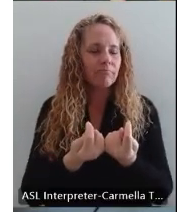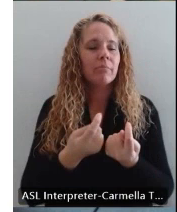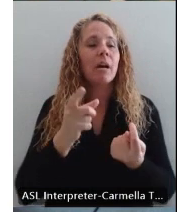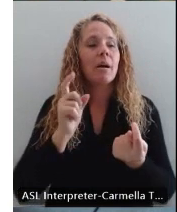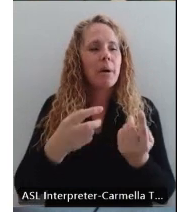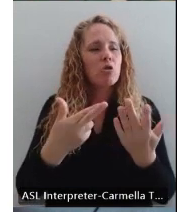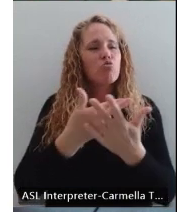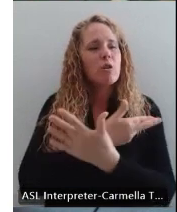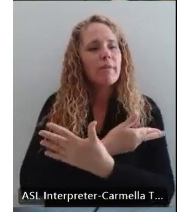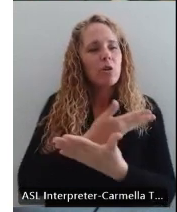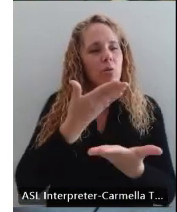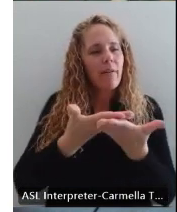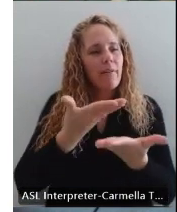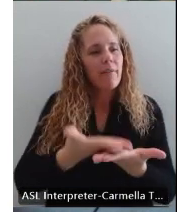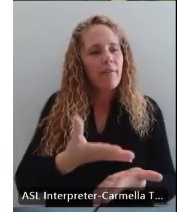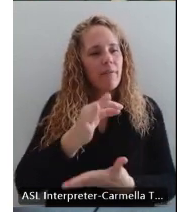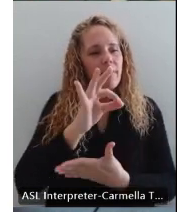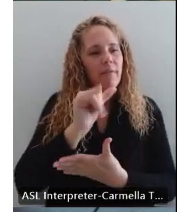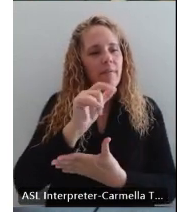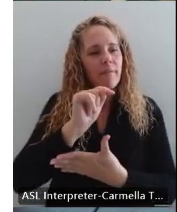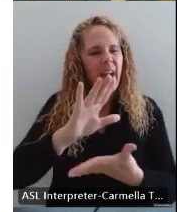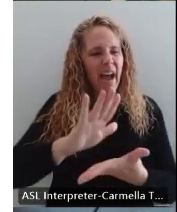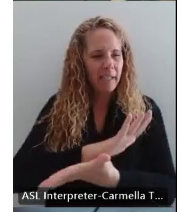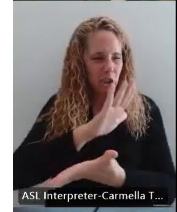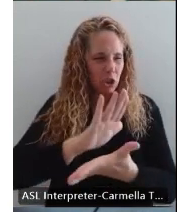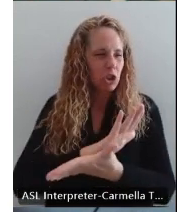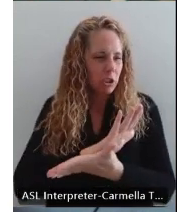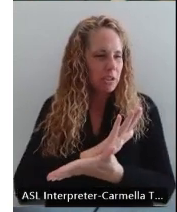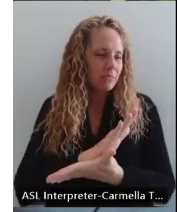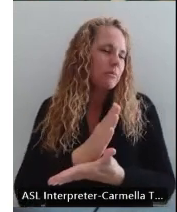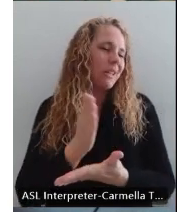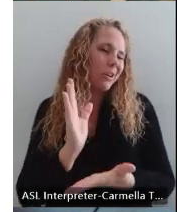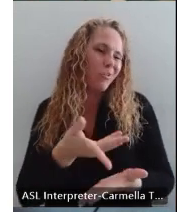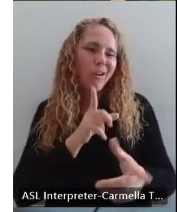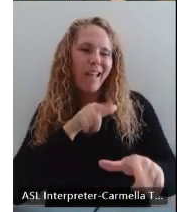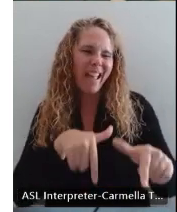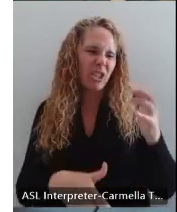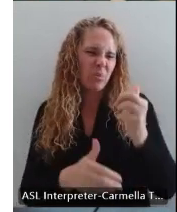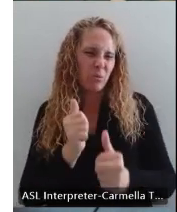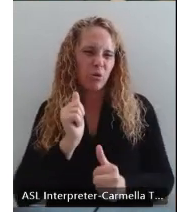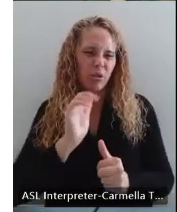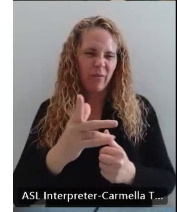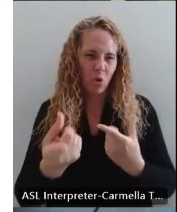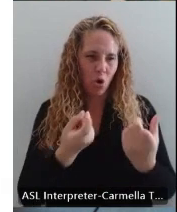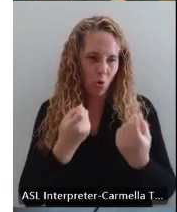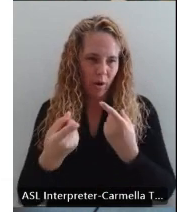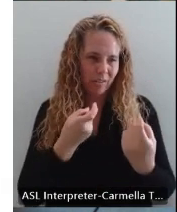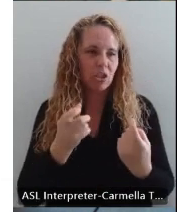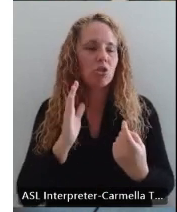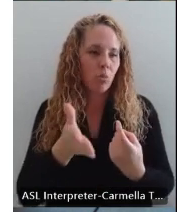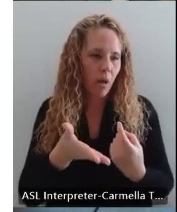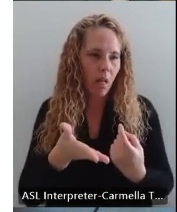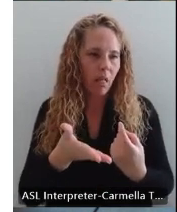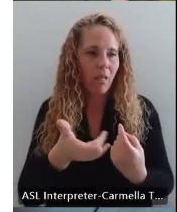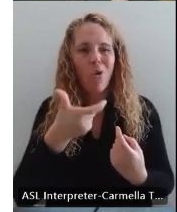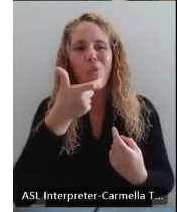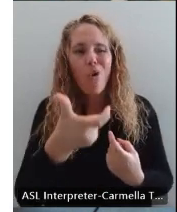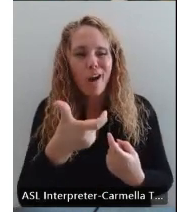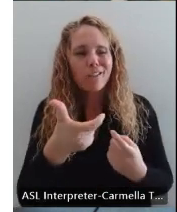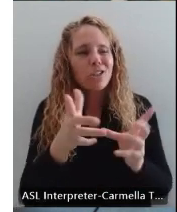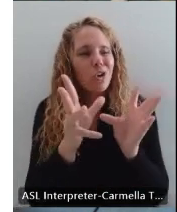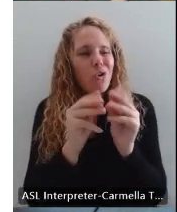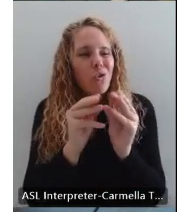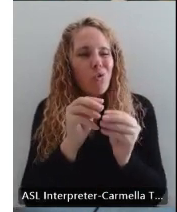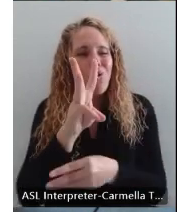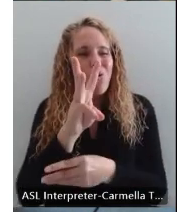need to review the fact sheet. That will most likely answer most of your questions. Watch the webinar, which